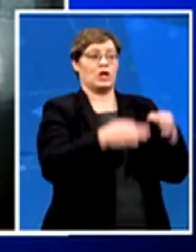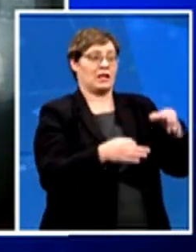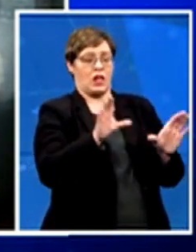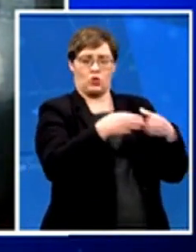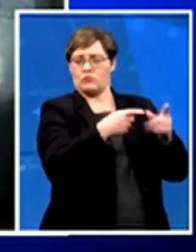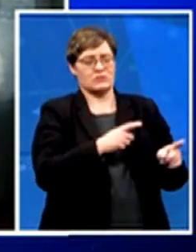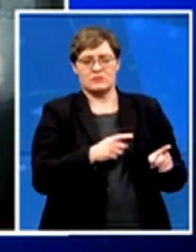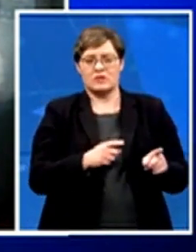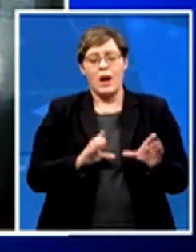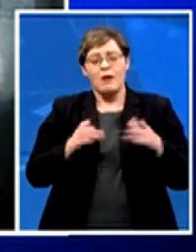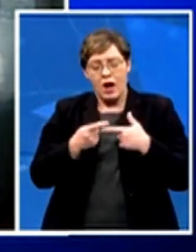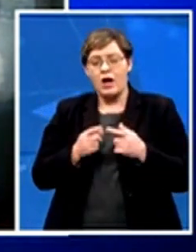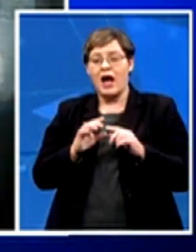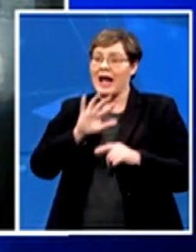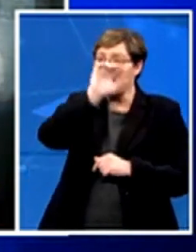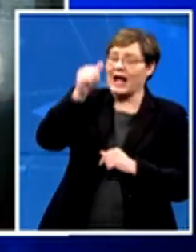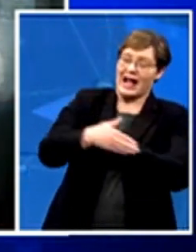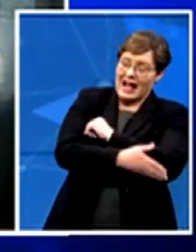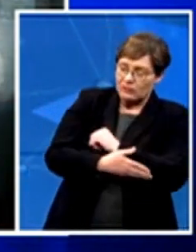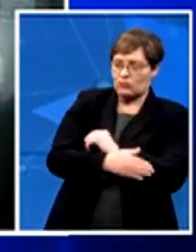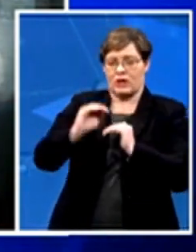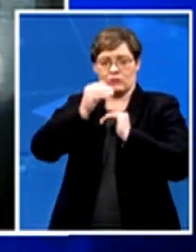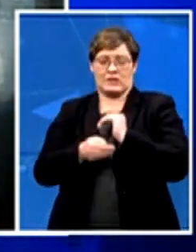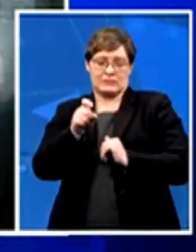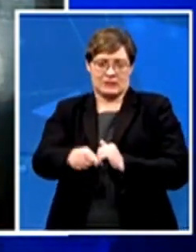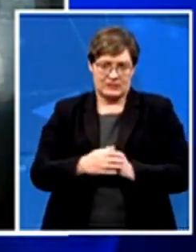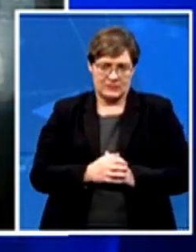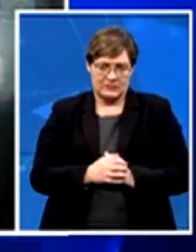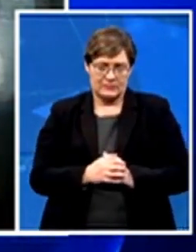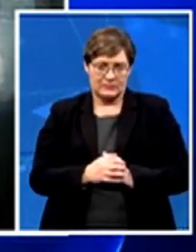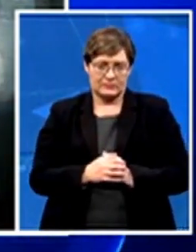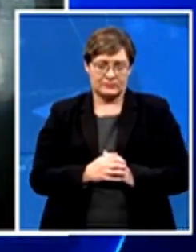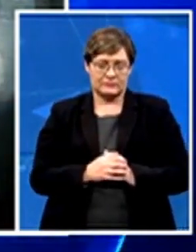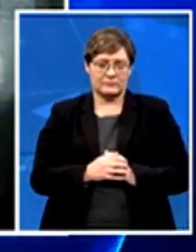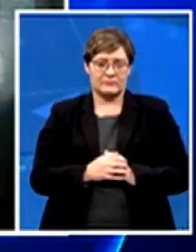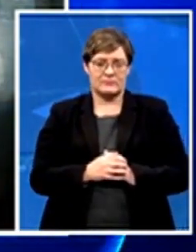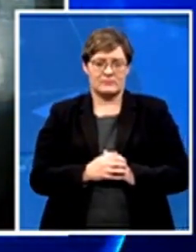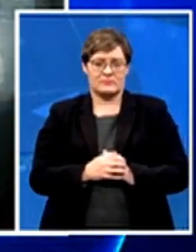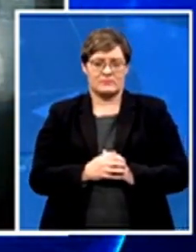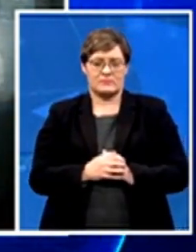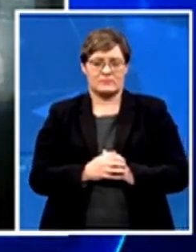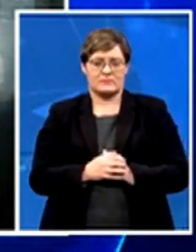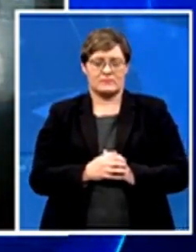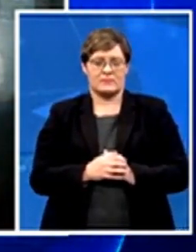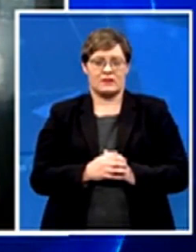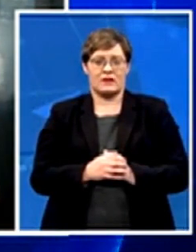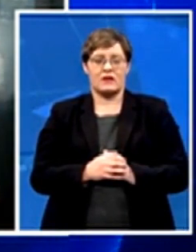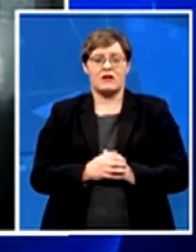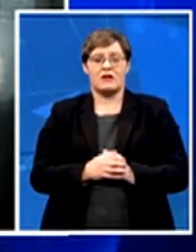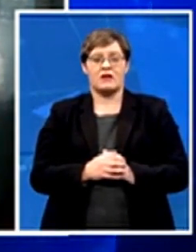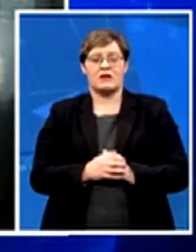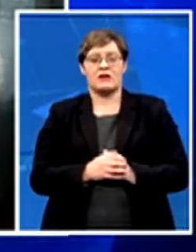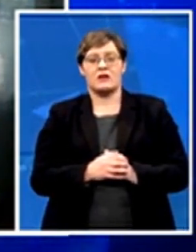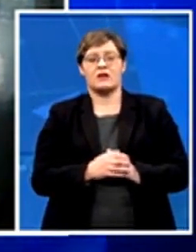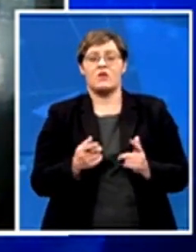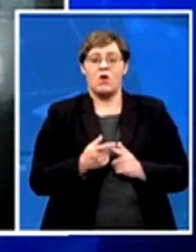the entire nation independently. So where the state security intelligence ombudsman